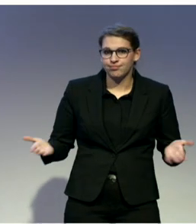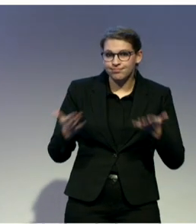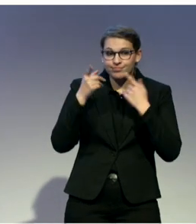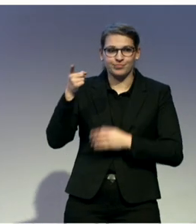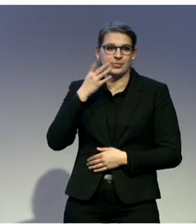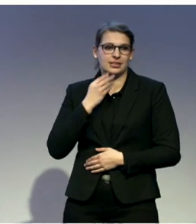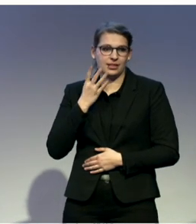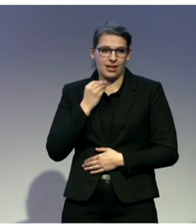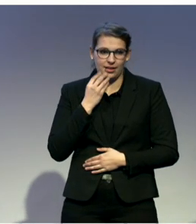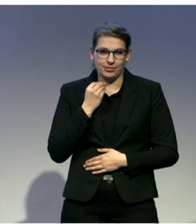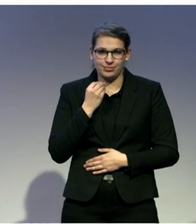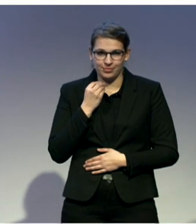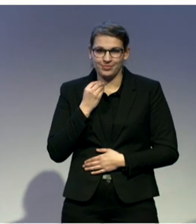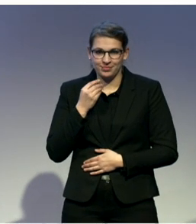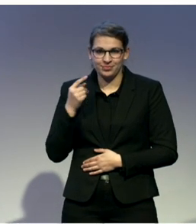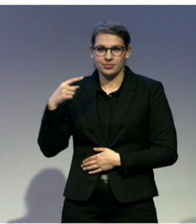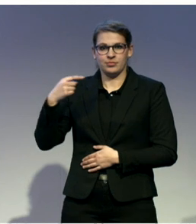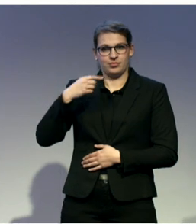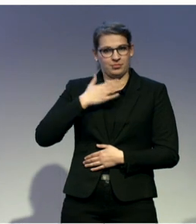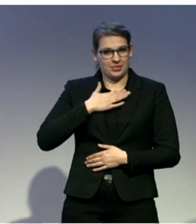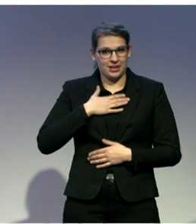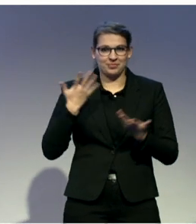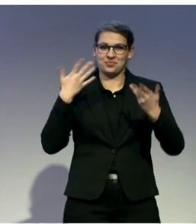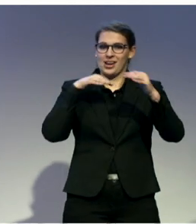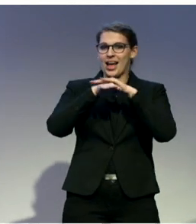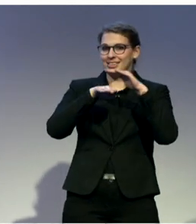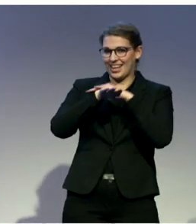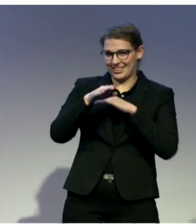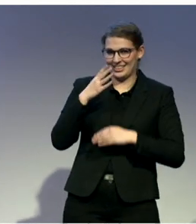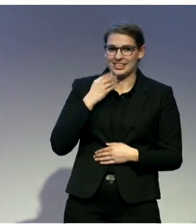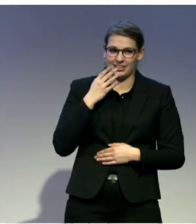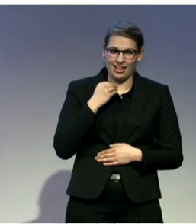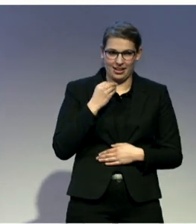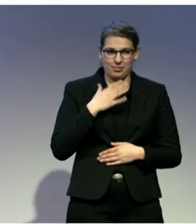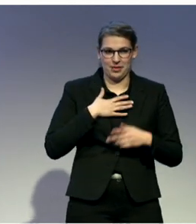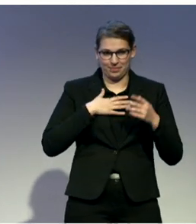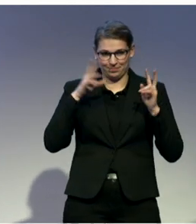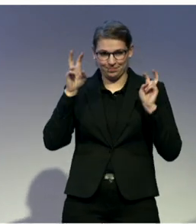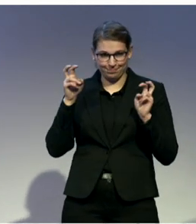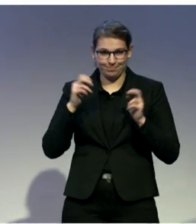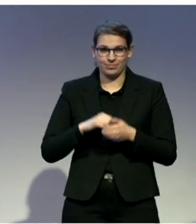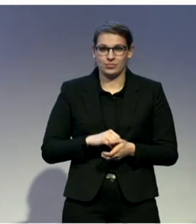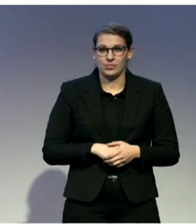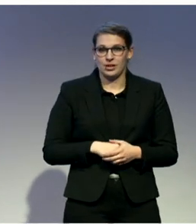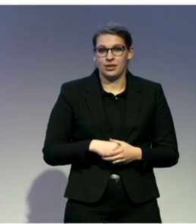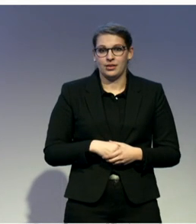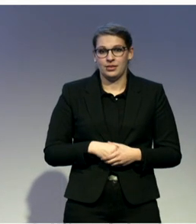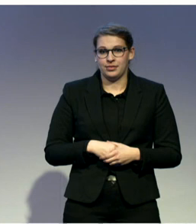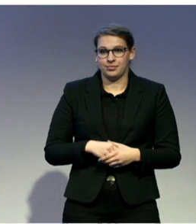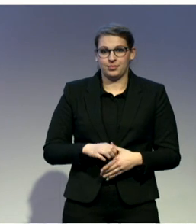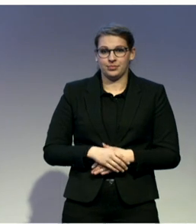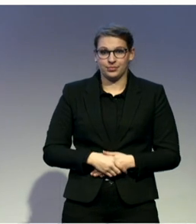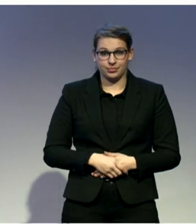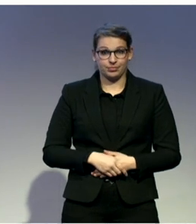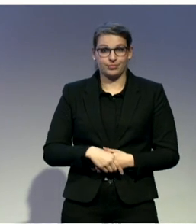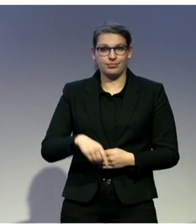am coming from Access Israel. And Access Israel is an organization where accessibility is our name, but it's not our